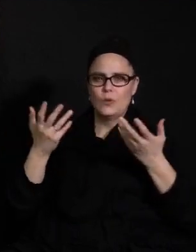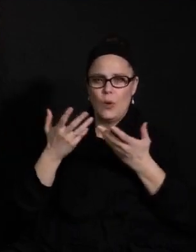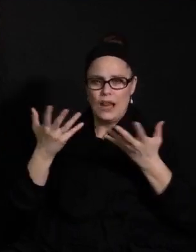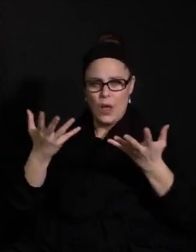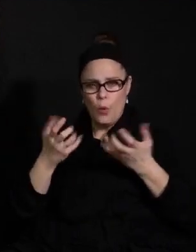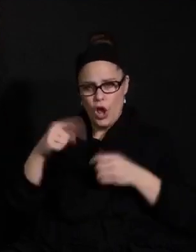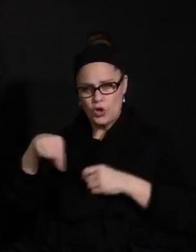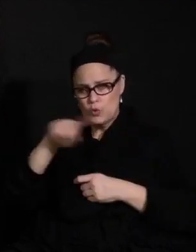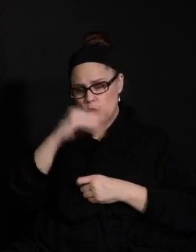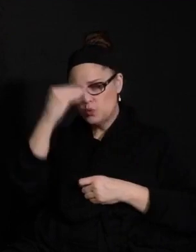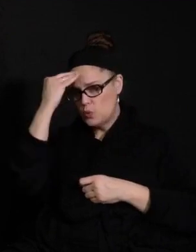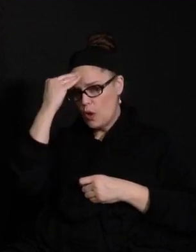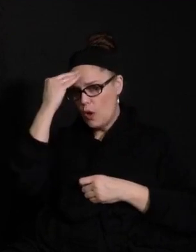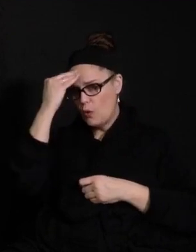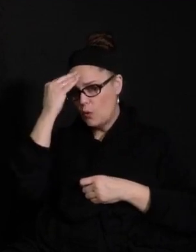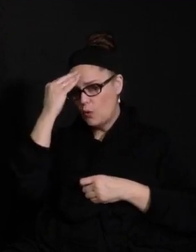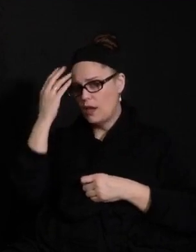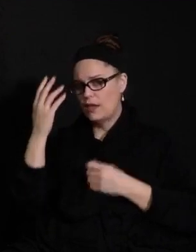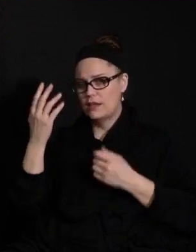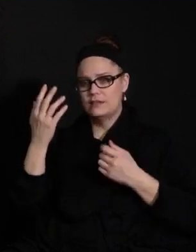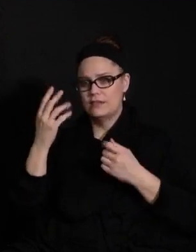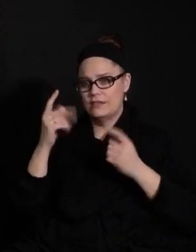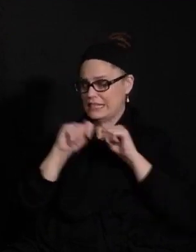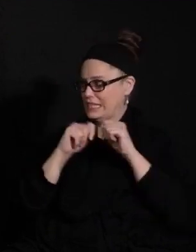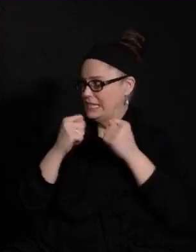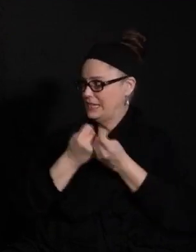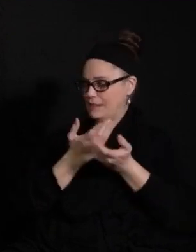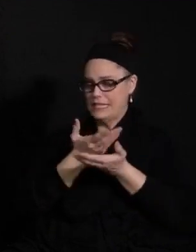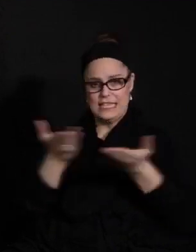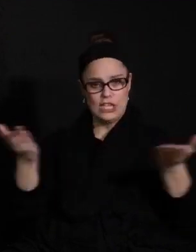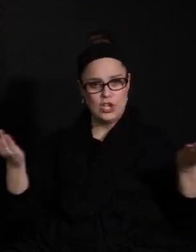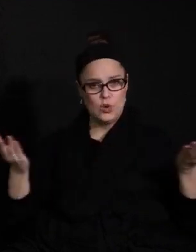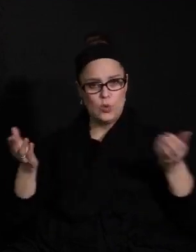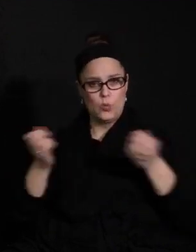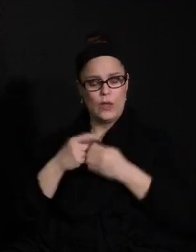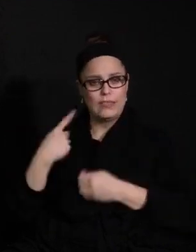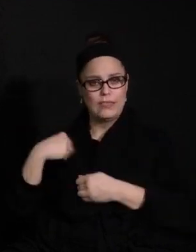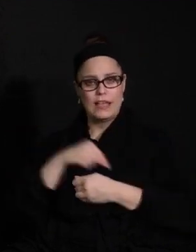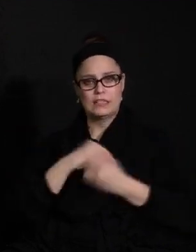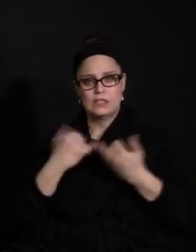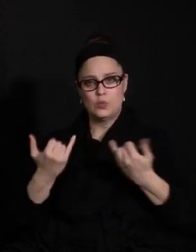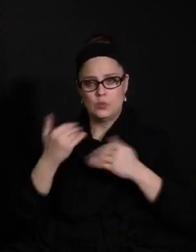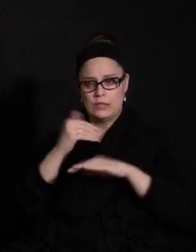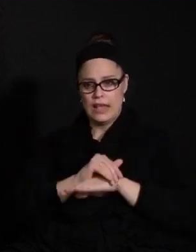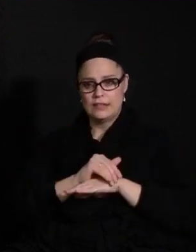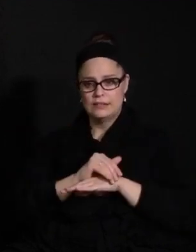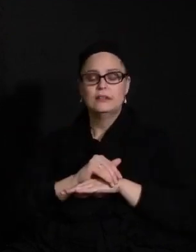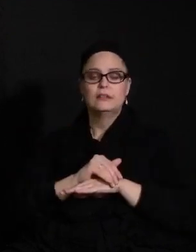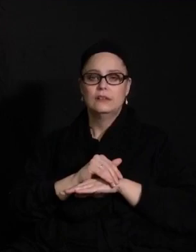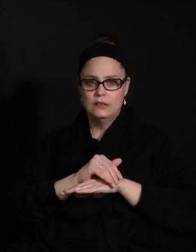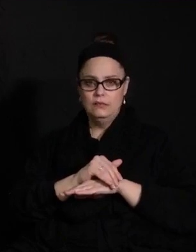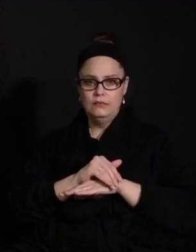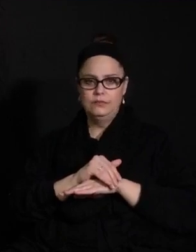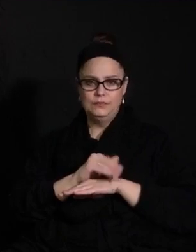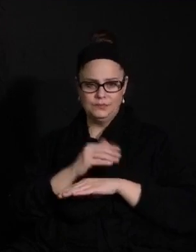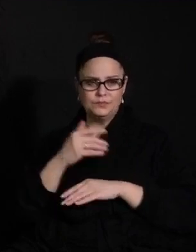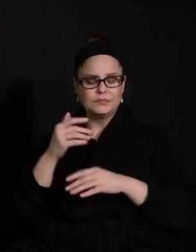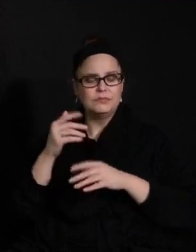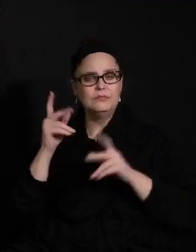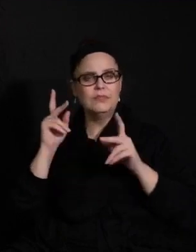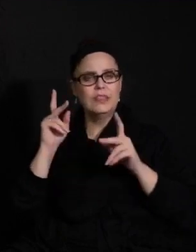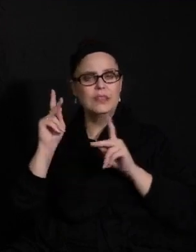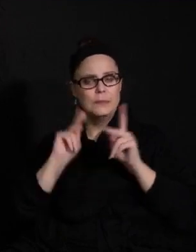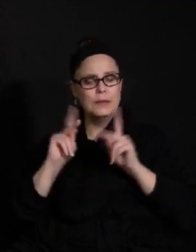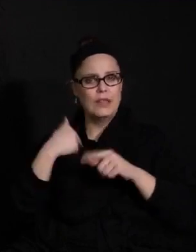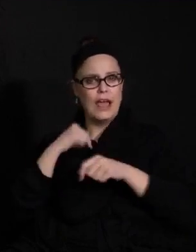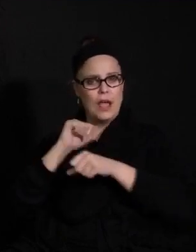want you to know, and the reason that I wanted to bring members of the team here to be with you tonight, is these are excellent colleagues that I get to work with every